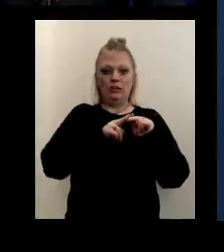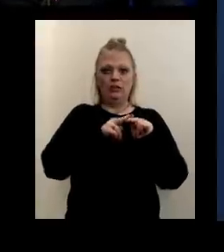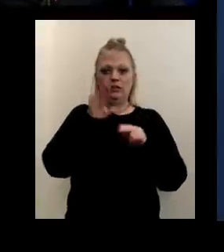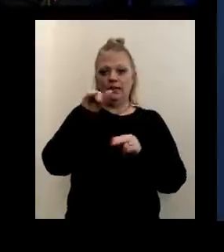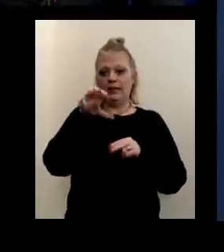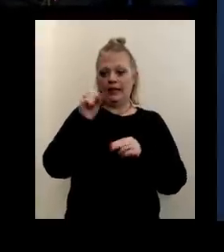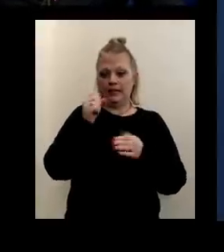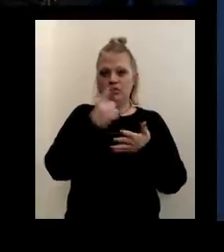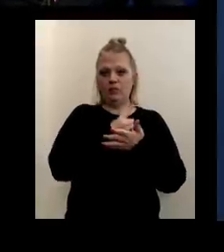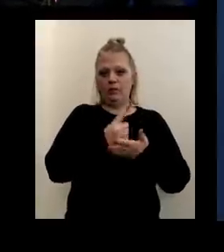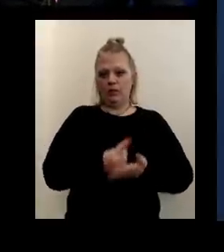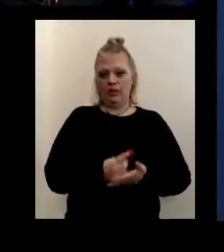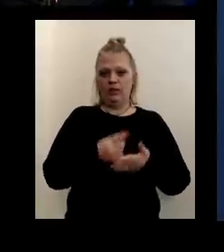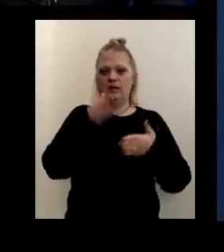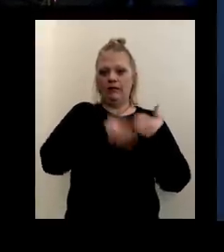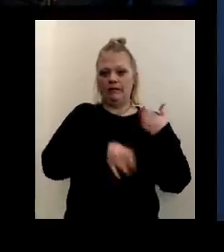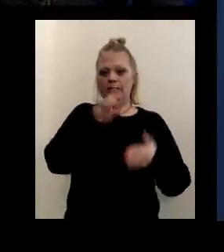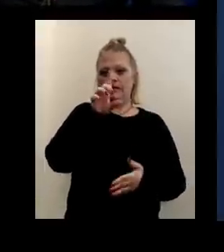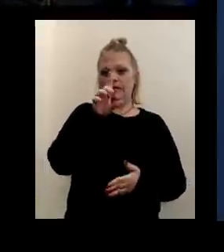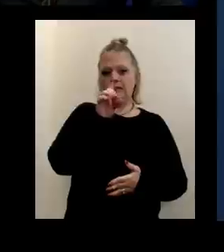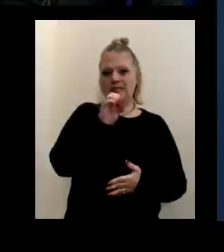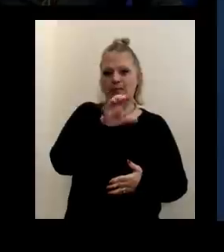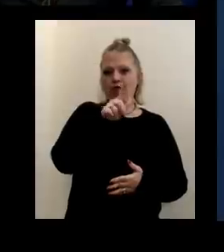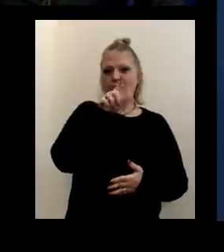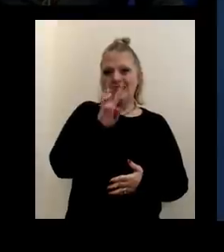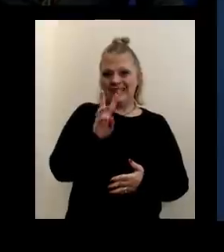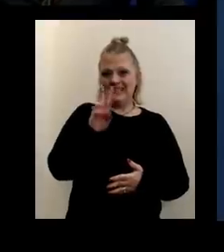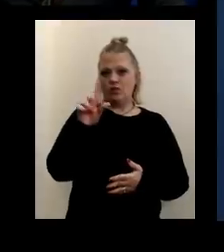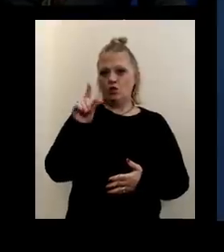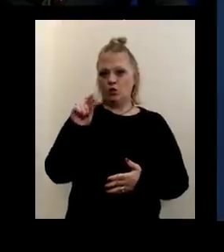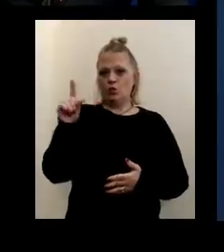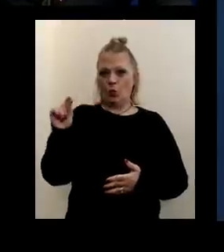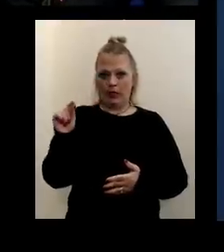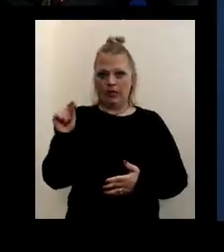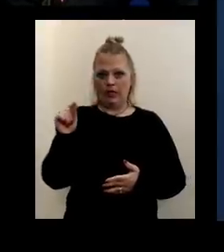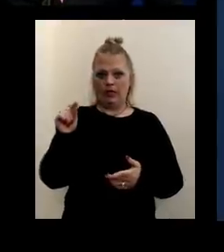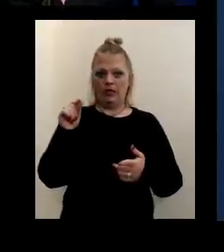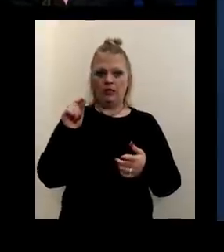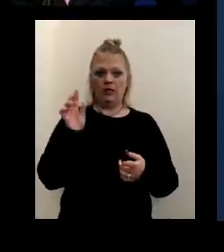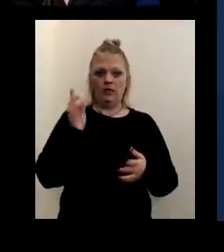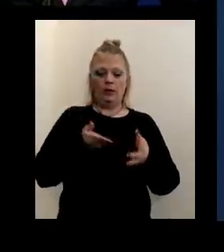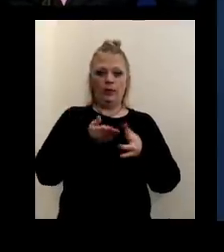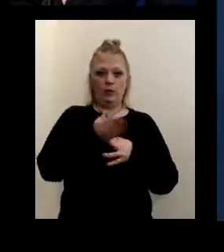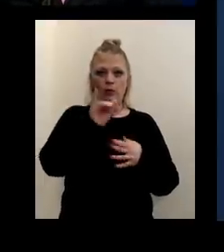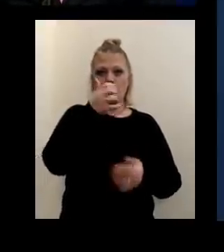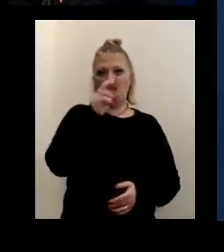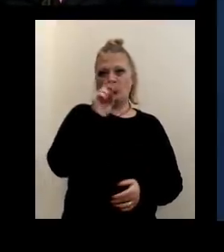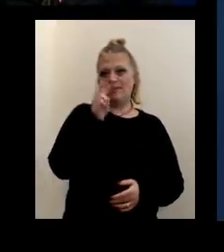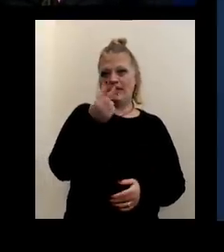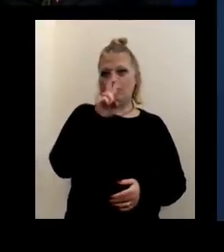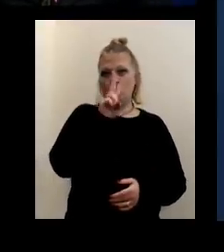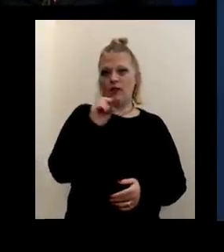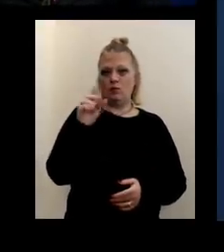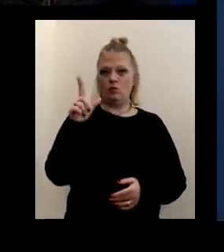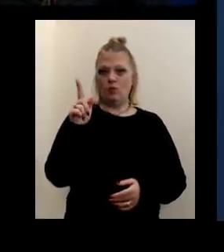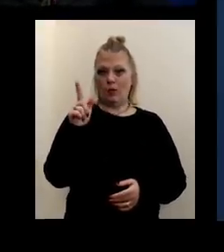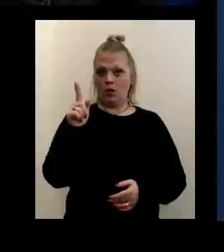week that ended December 26th of 2020 to the week that ended January 2nd, 2021.